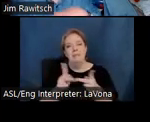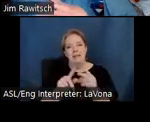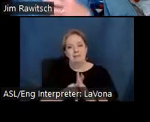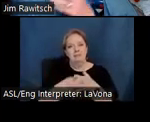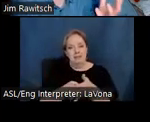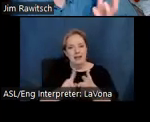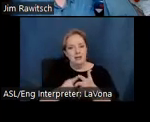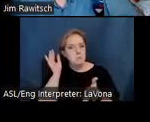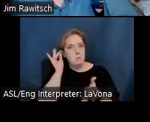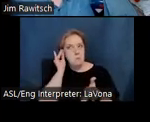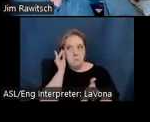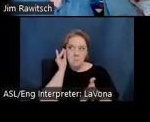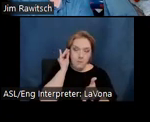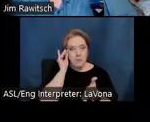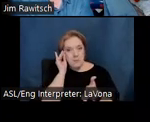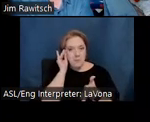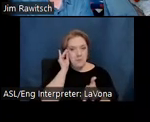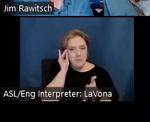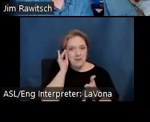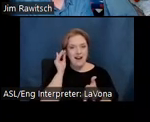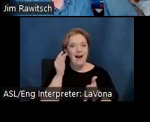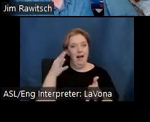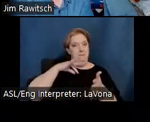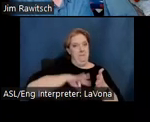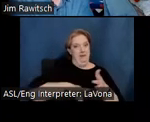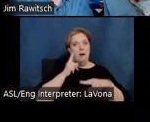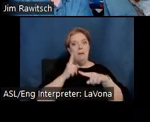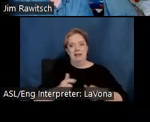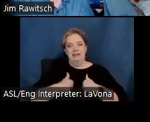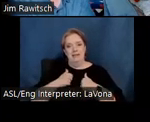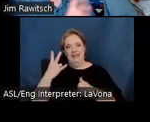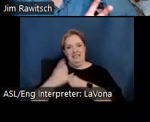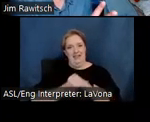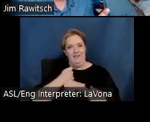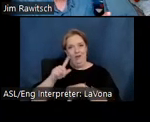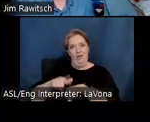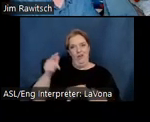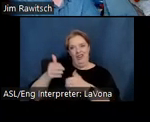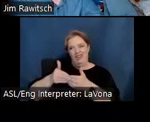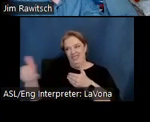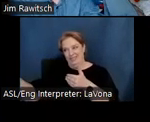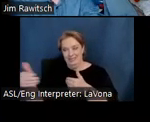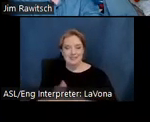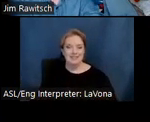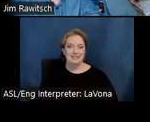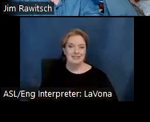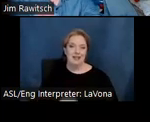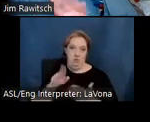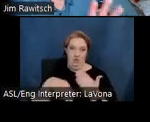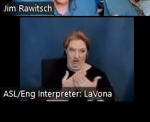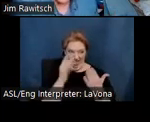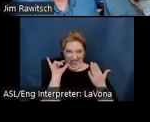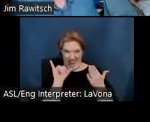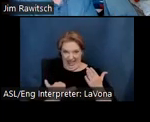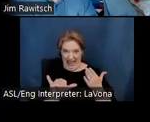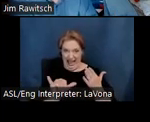that it also lets you live another seven years. And I would say with all of those examples, it may let you live